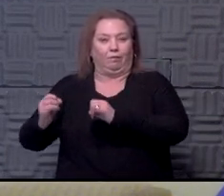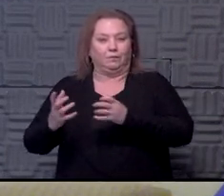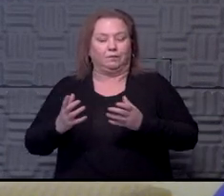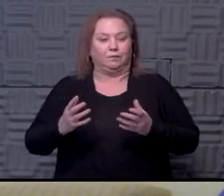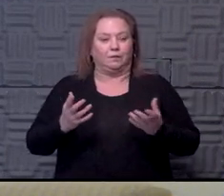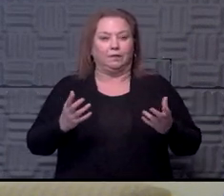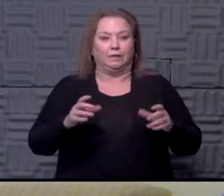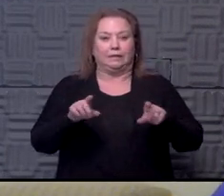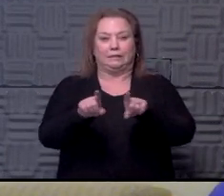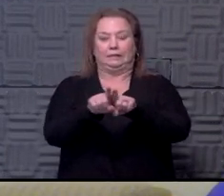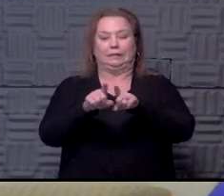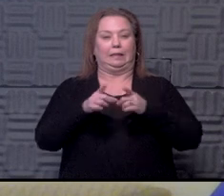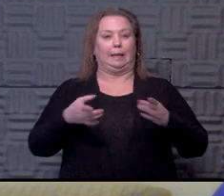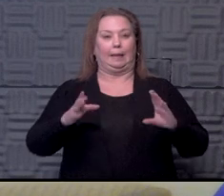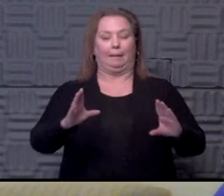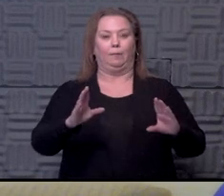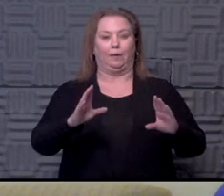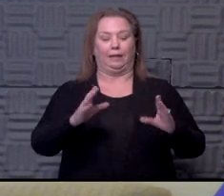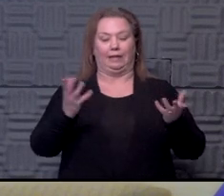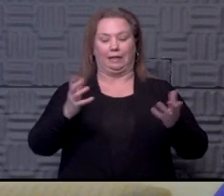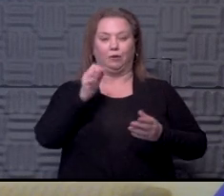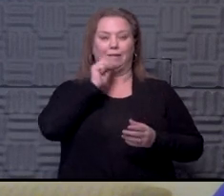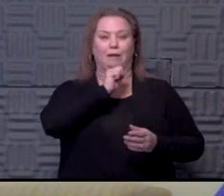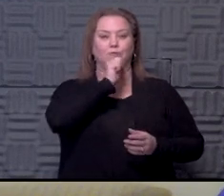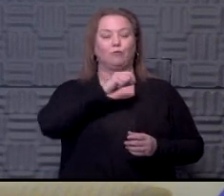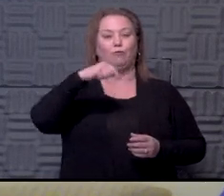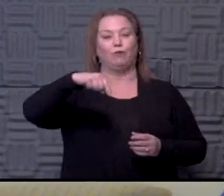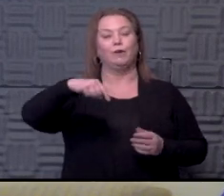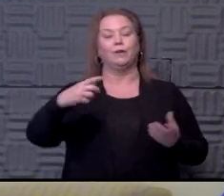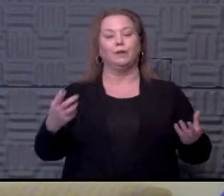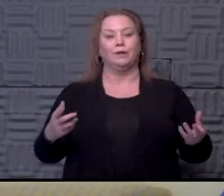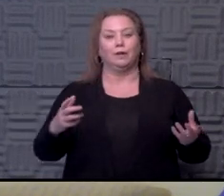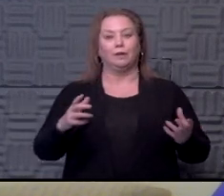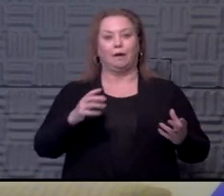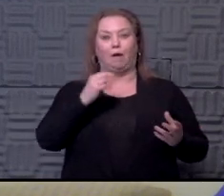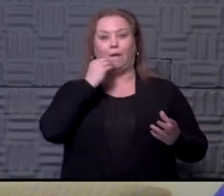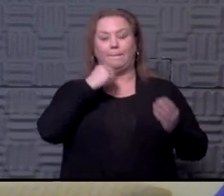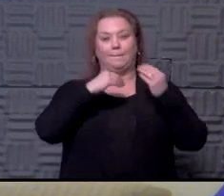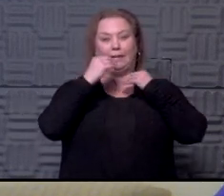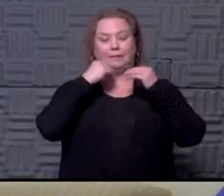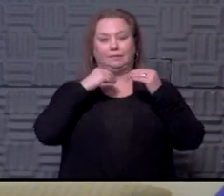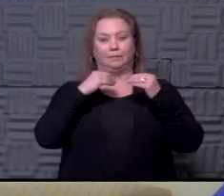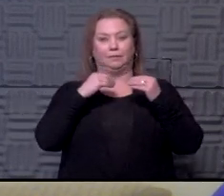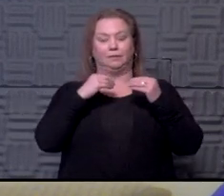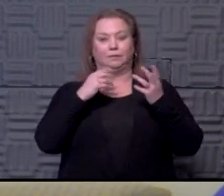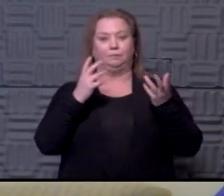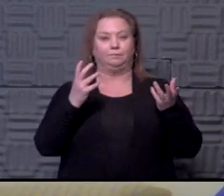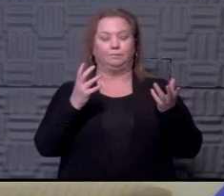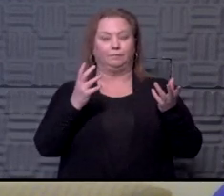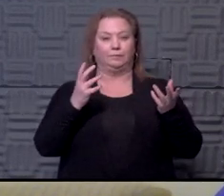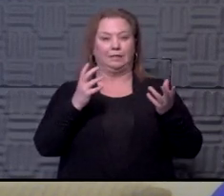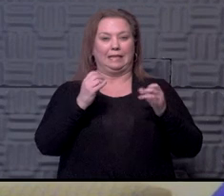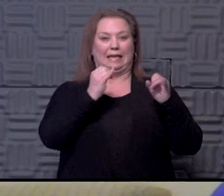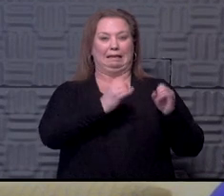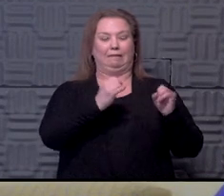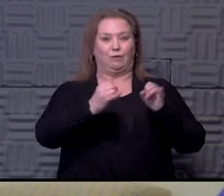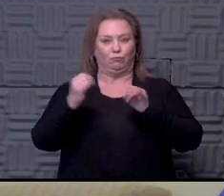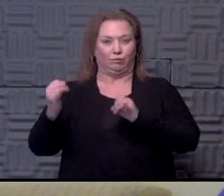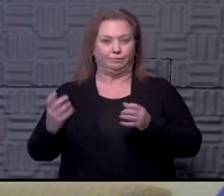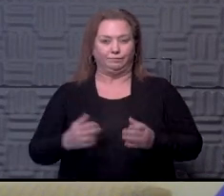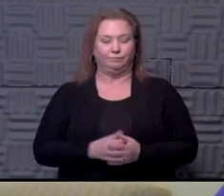Same way that we do down here in Arizona is that our meals are packaged totally individually.